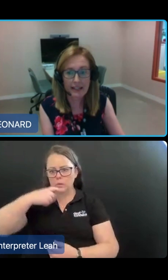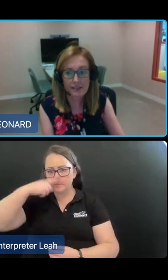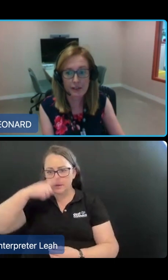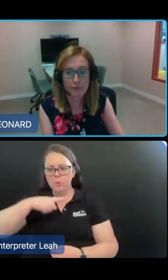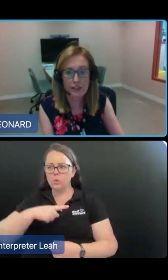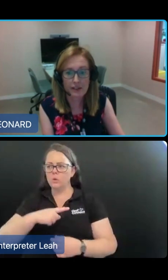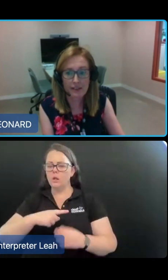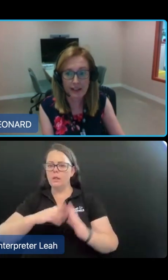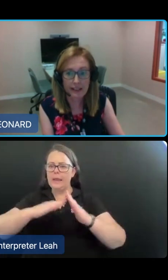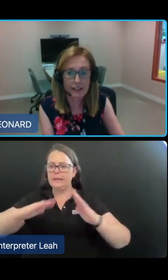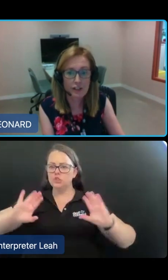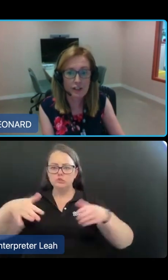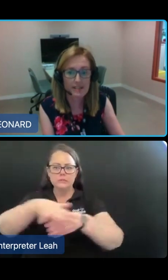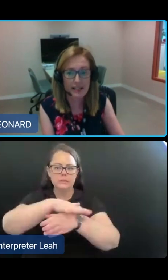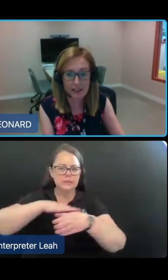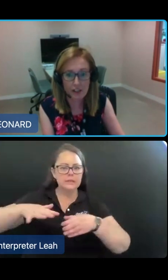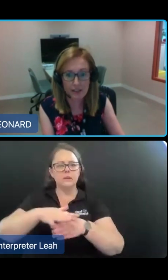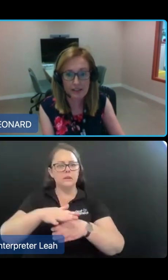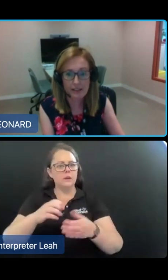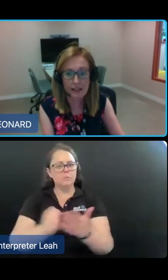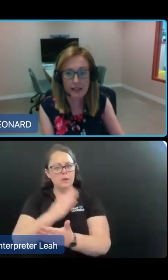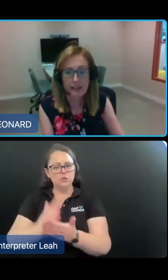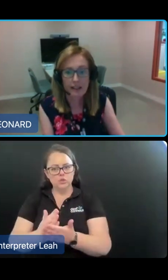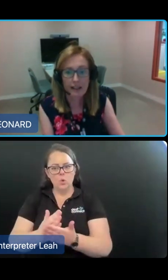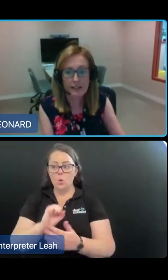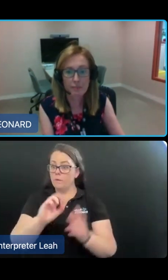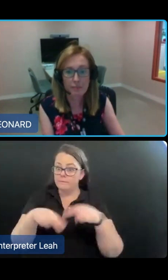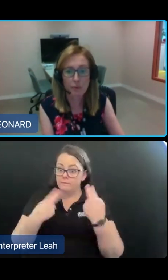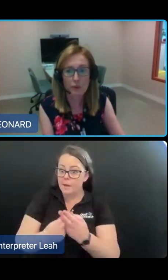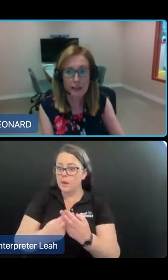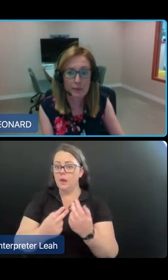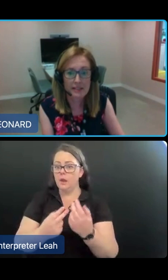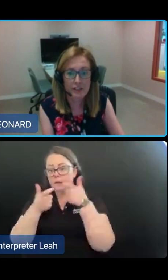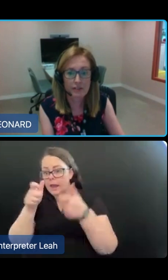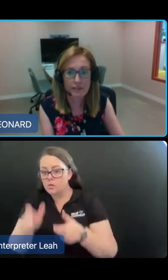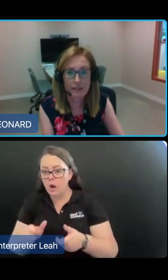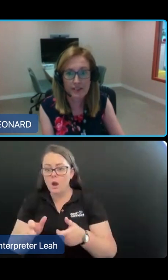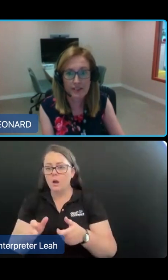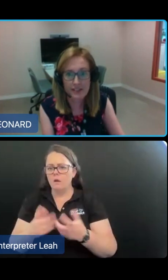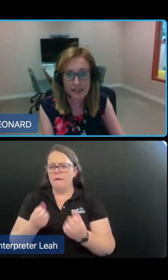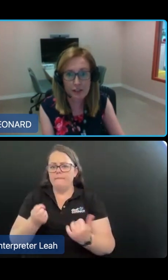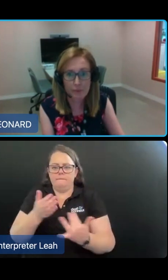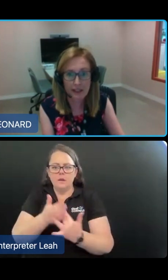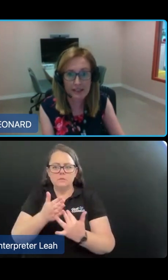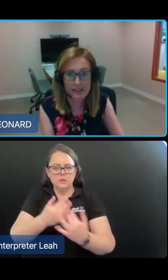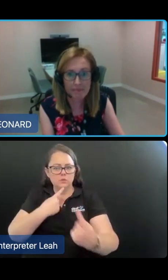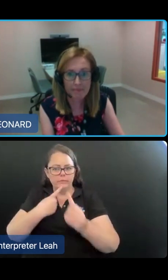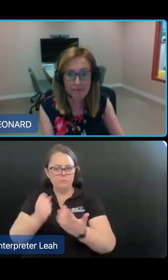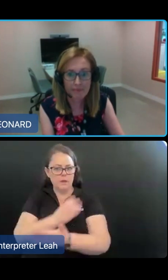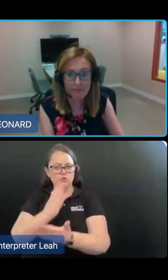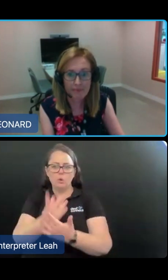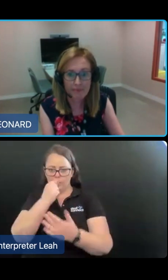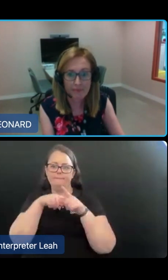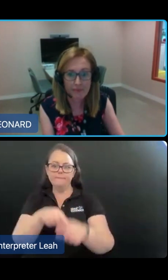have access to the information they need to understand the changes and support implementation of the standards into practice.